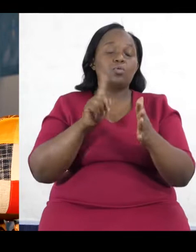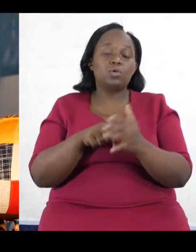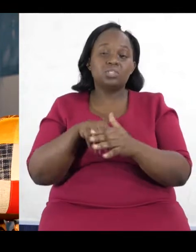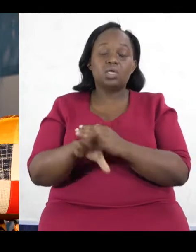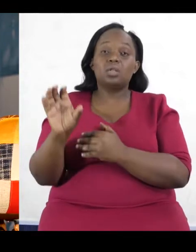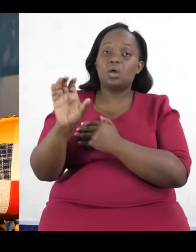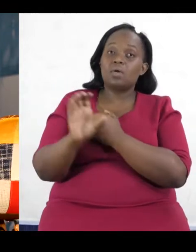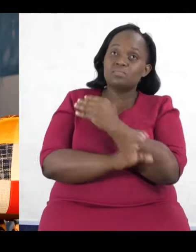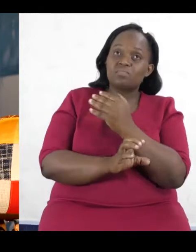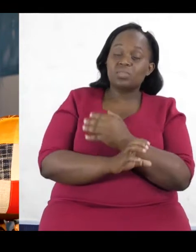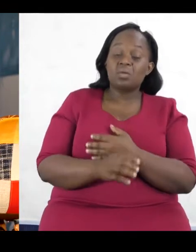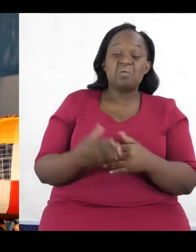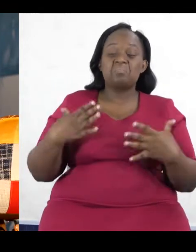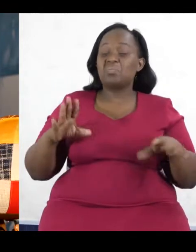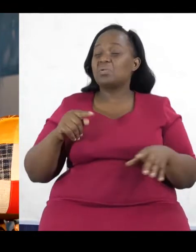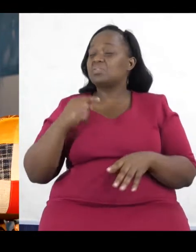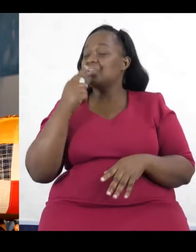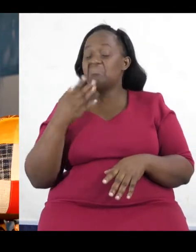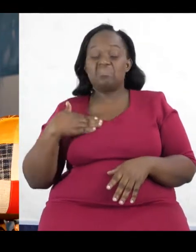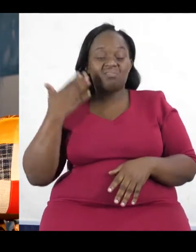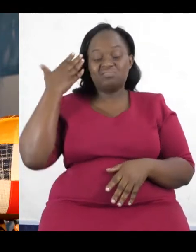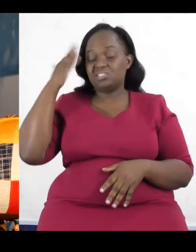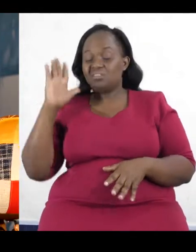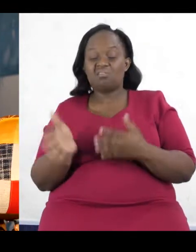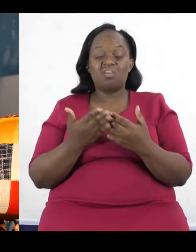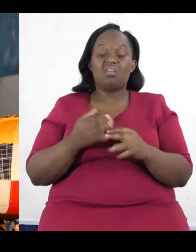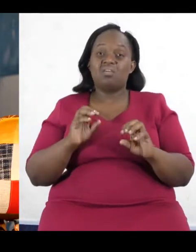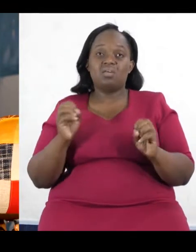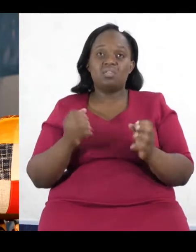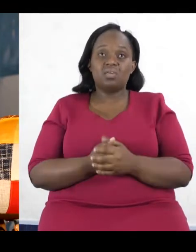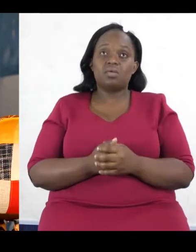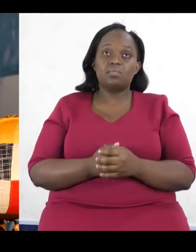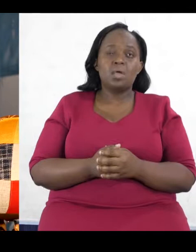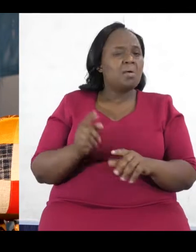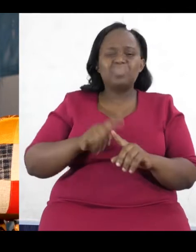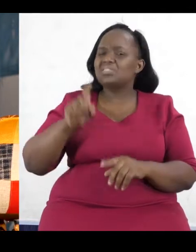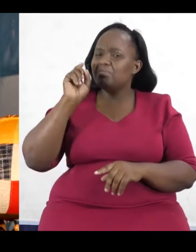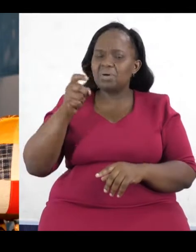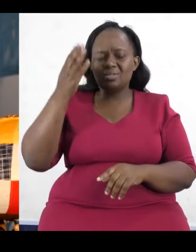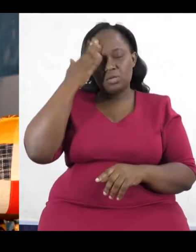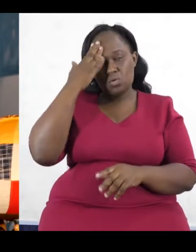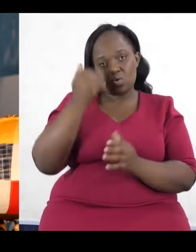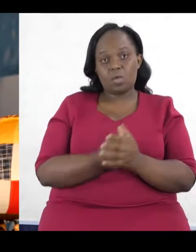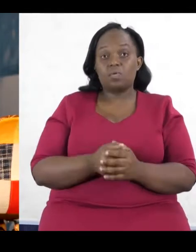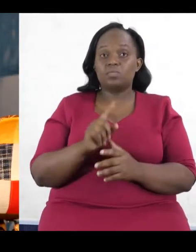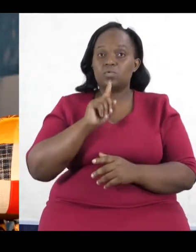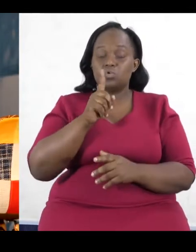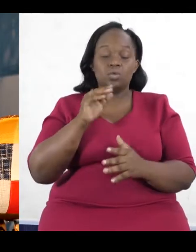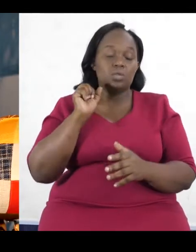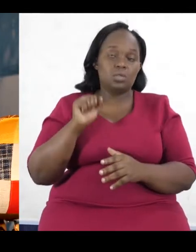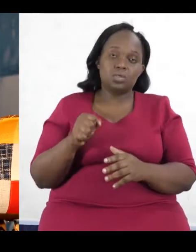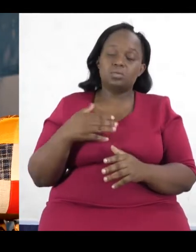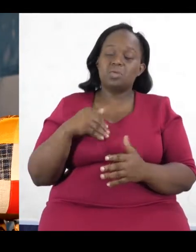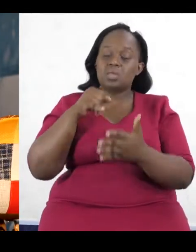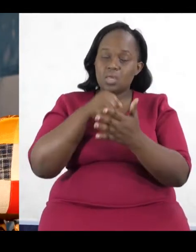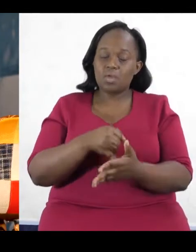At least know what's happening in your country. I know a lot of young people who are always like, ah, I don't even know those things as if it's a cool thing. It's not. Like,